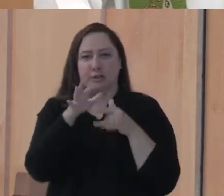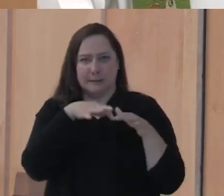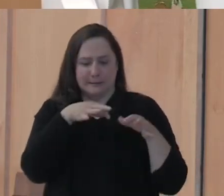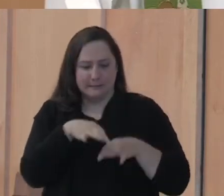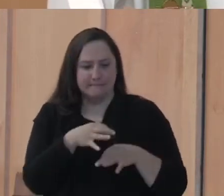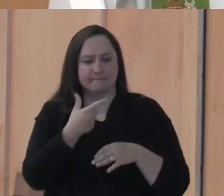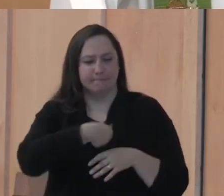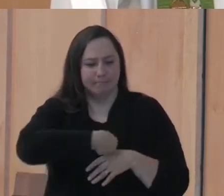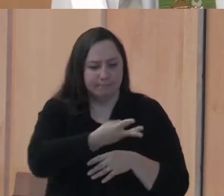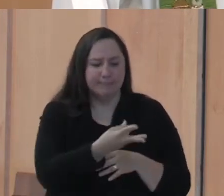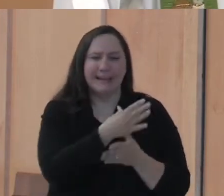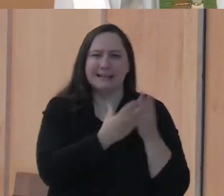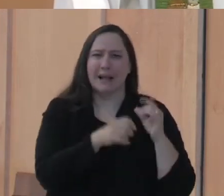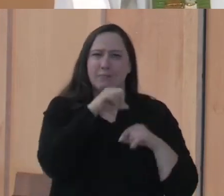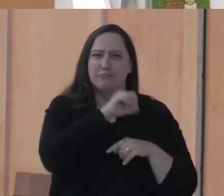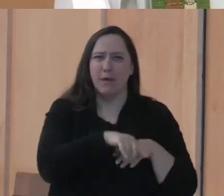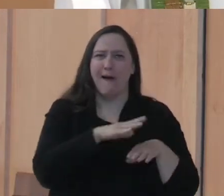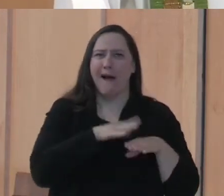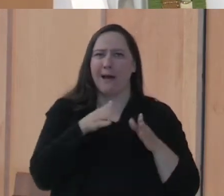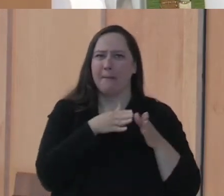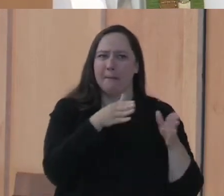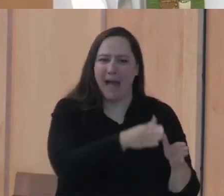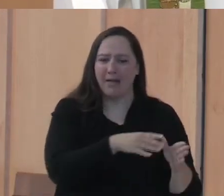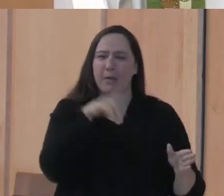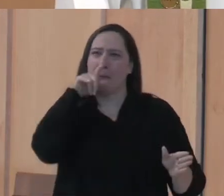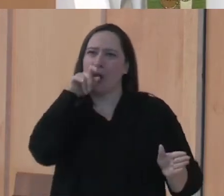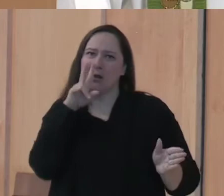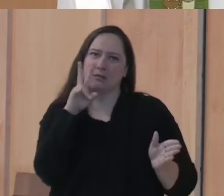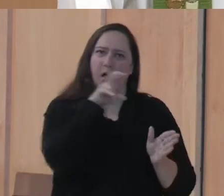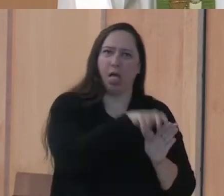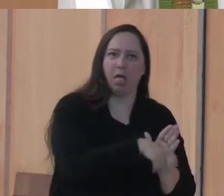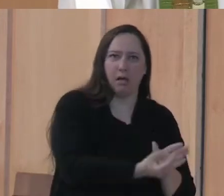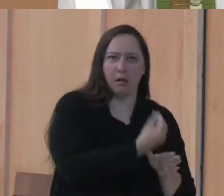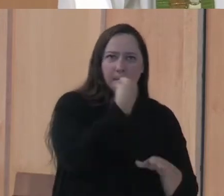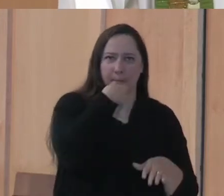seed, some fell along the path, and the birds came and ate it up.